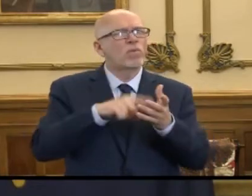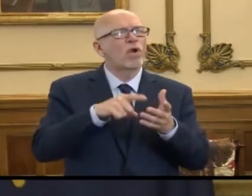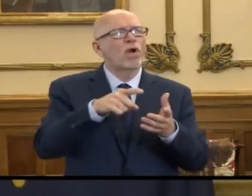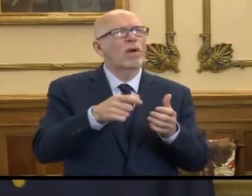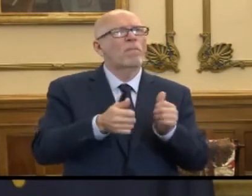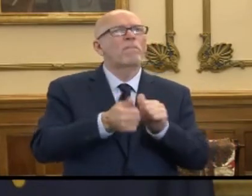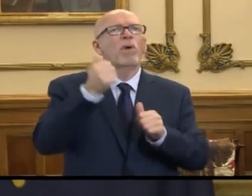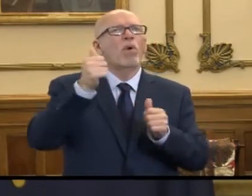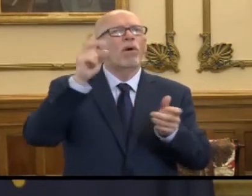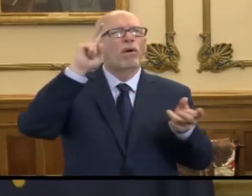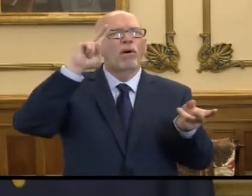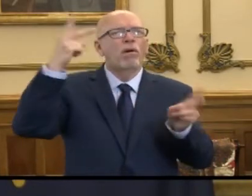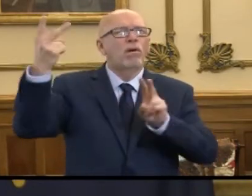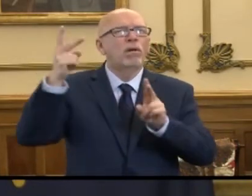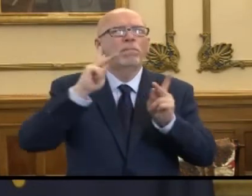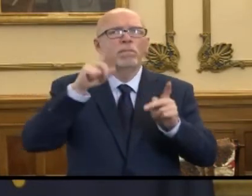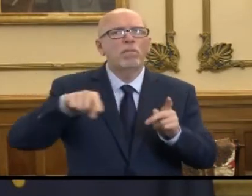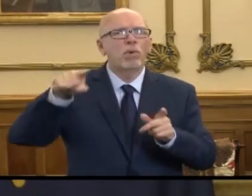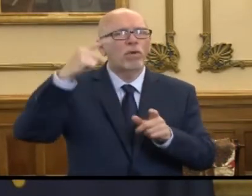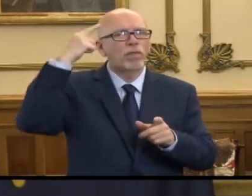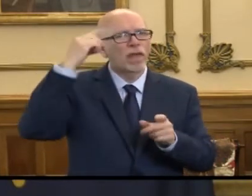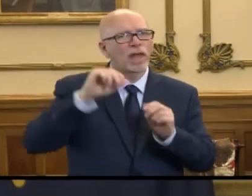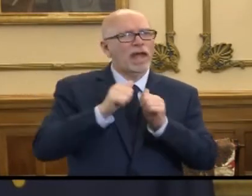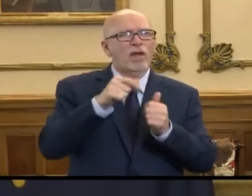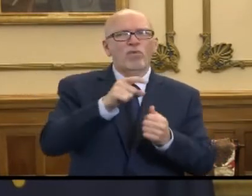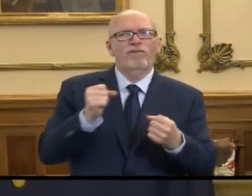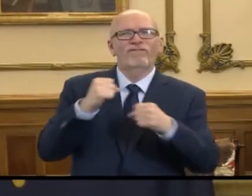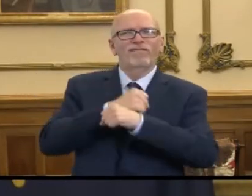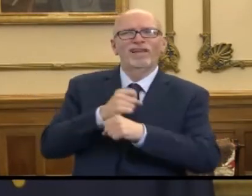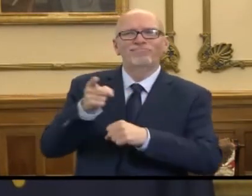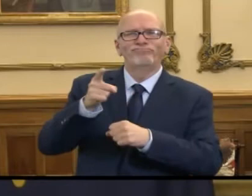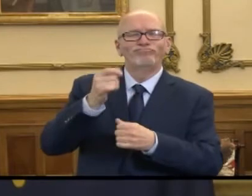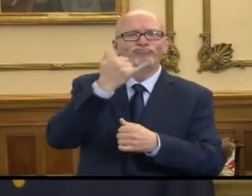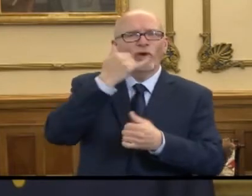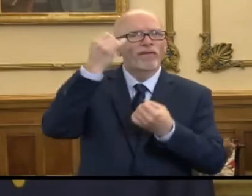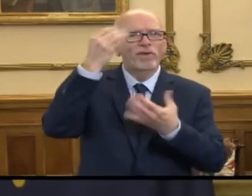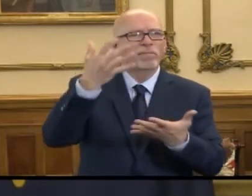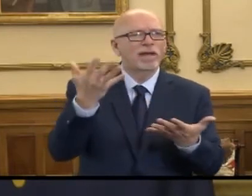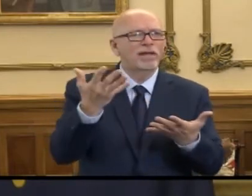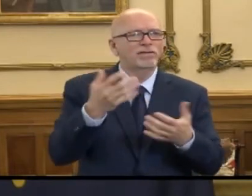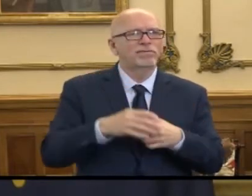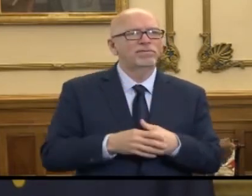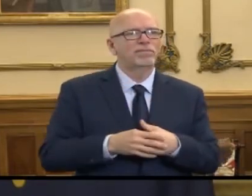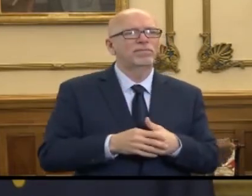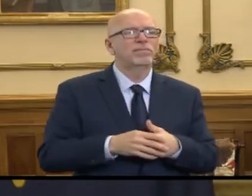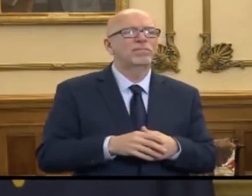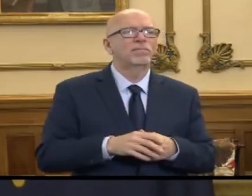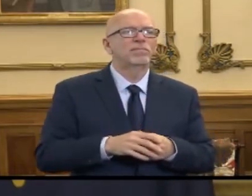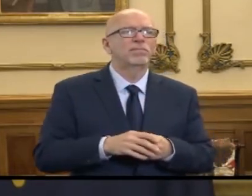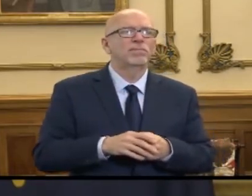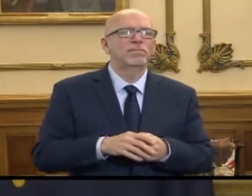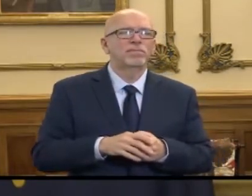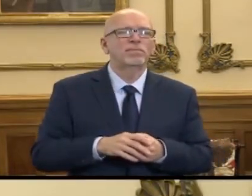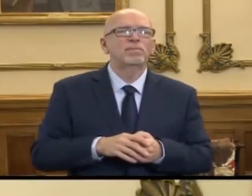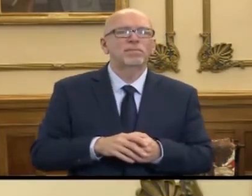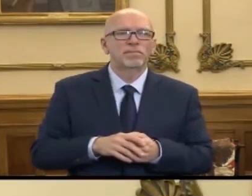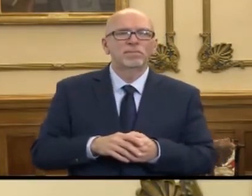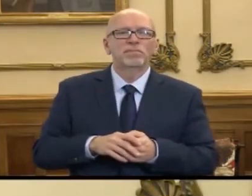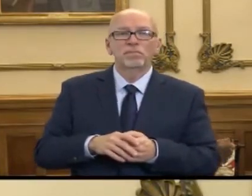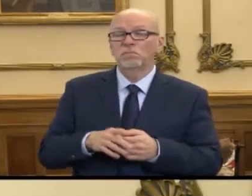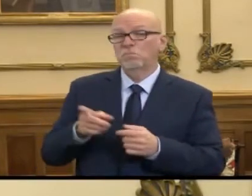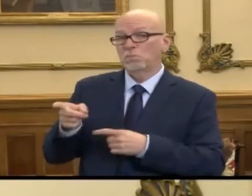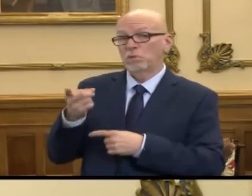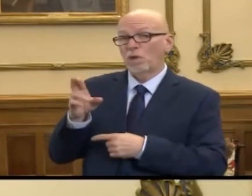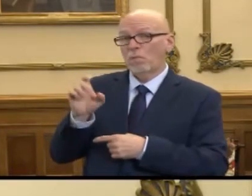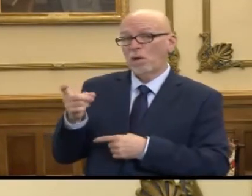misconception people have and how do you combat that and get people to practice good practices? Yeah, Dr. Box,